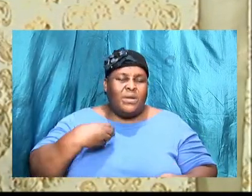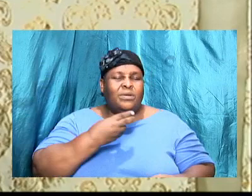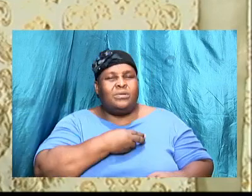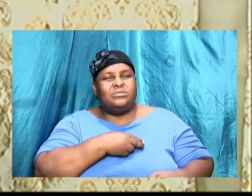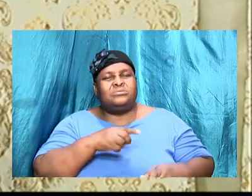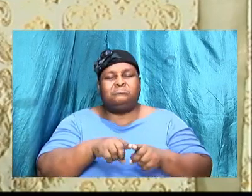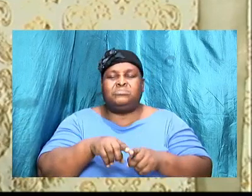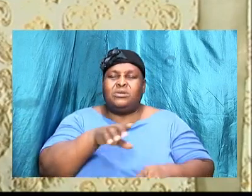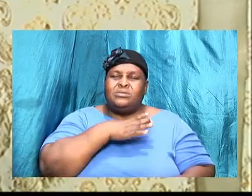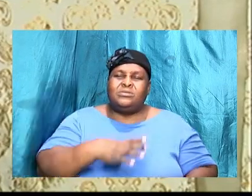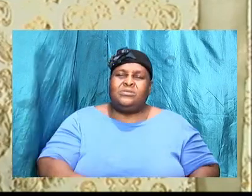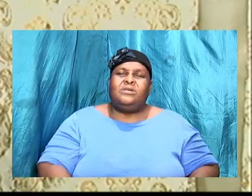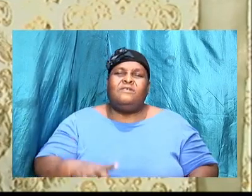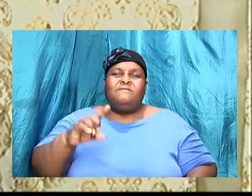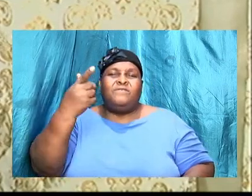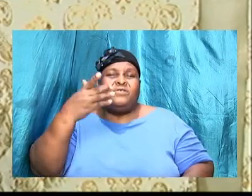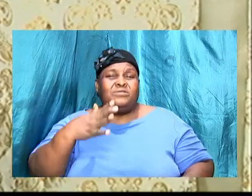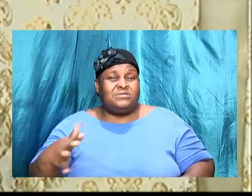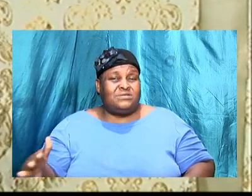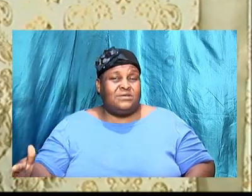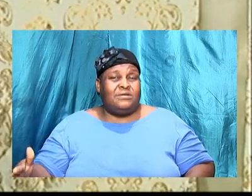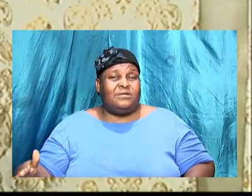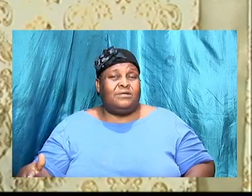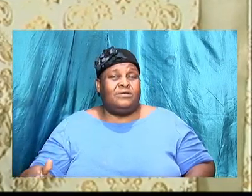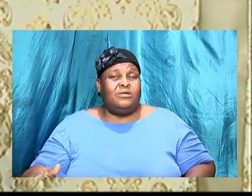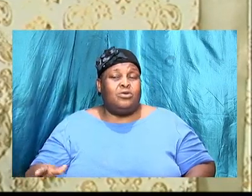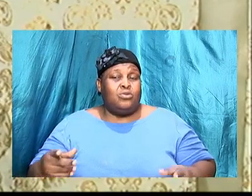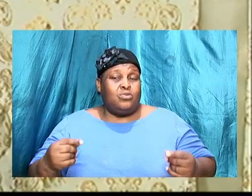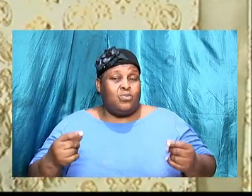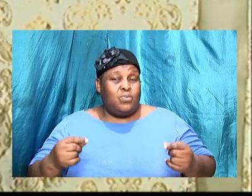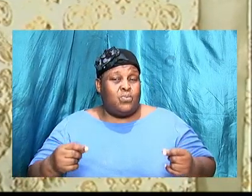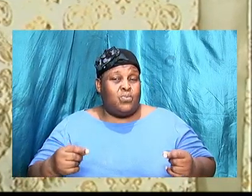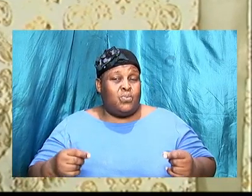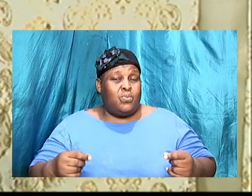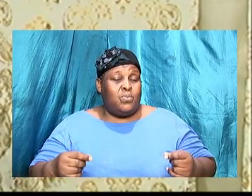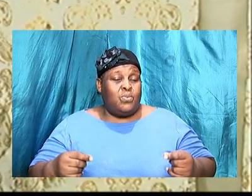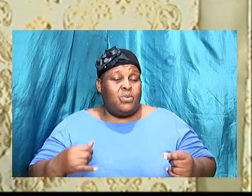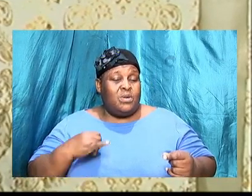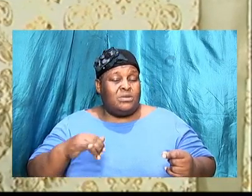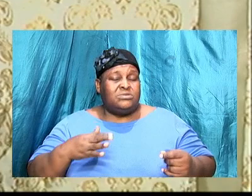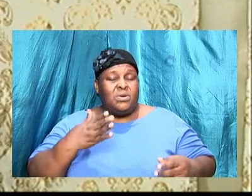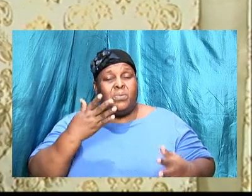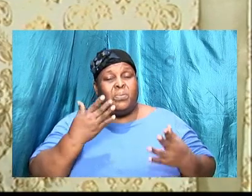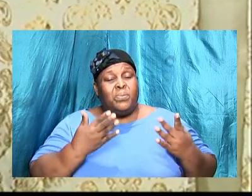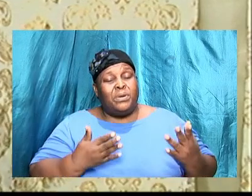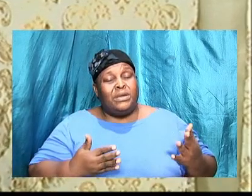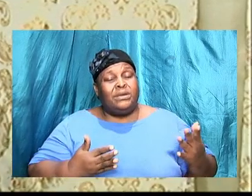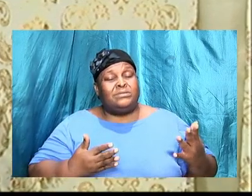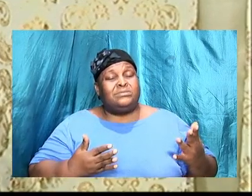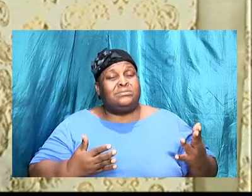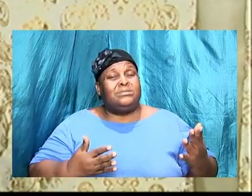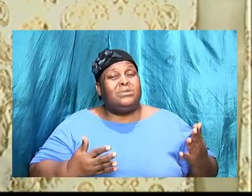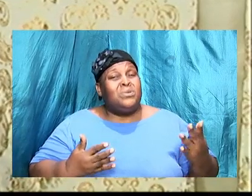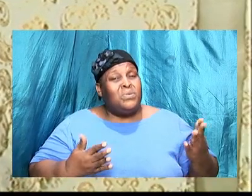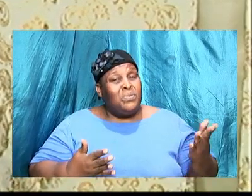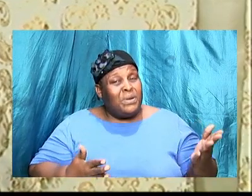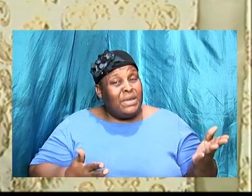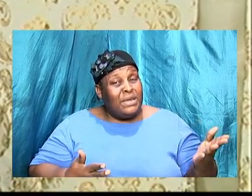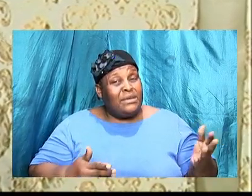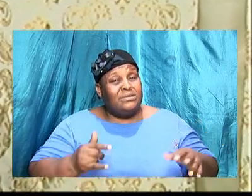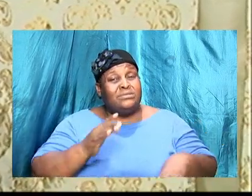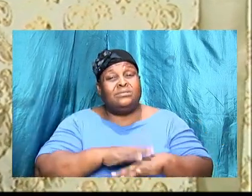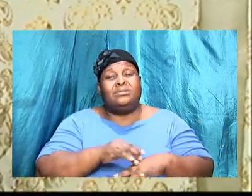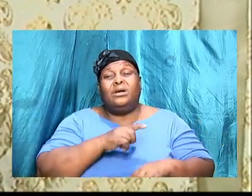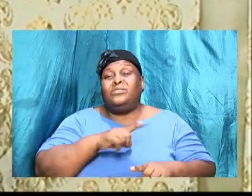as Christians the first thing we must do is to wait on the Lord, wait on Him. When we pray,